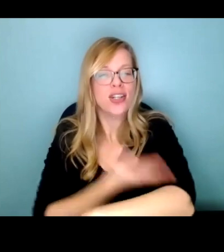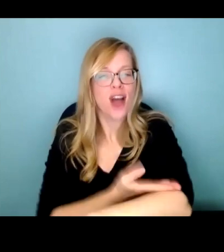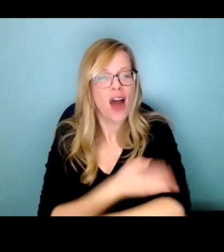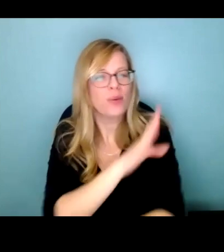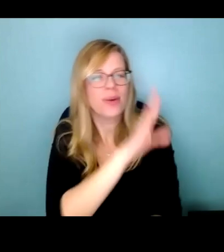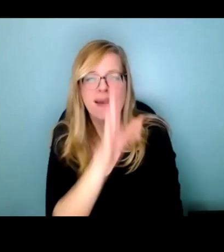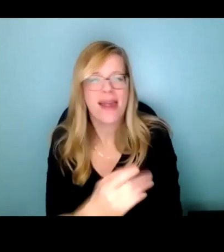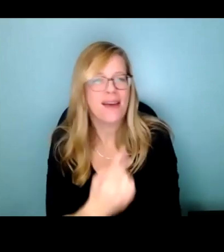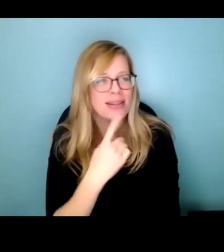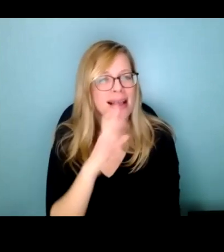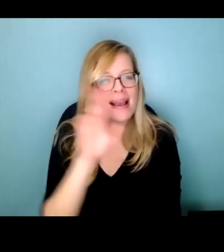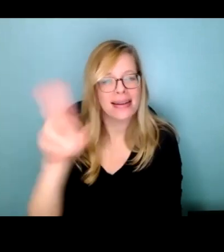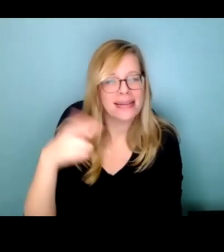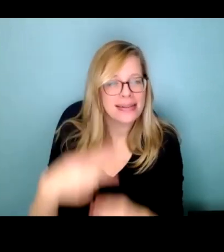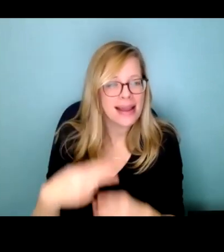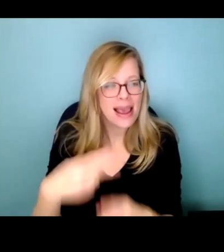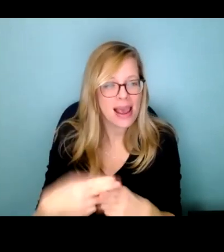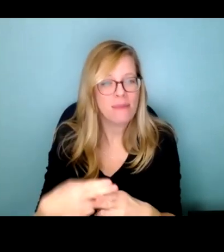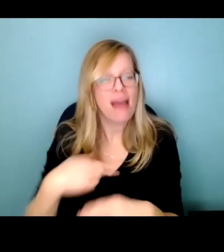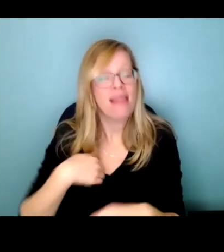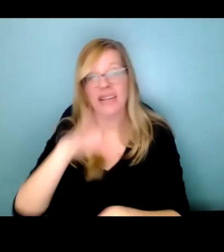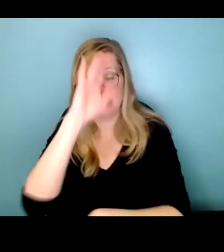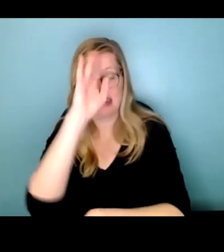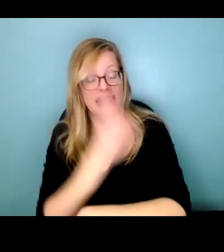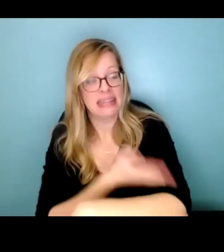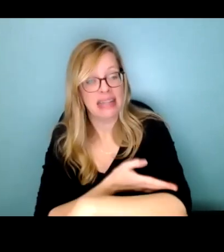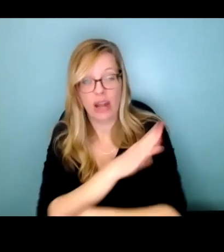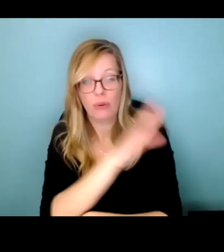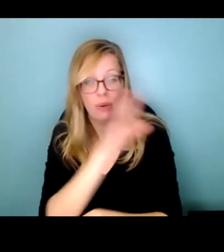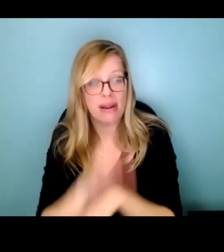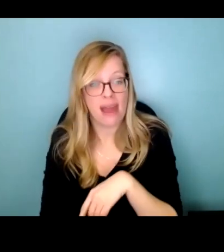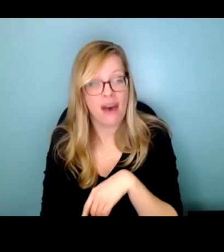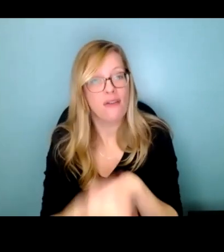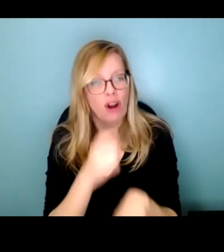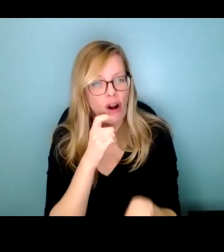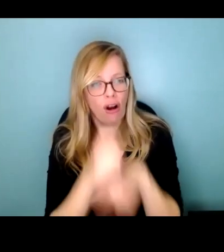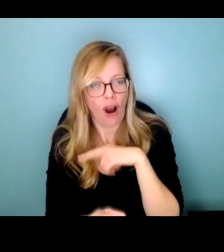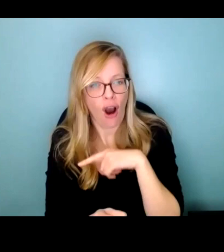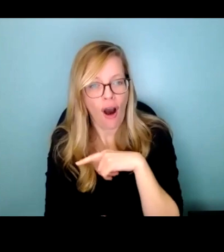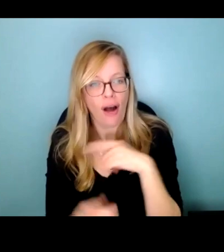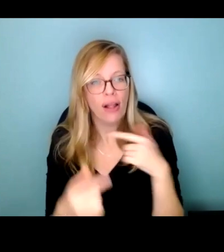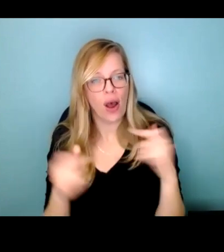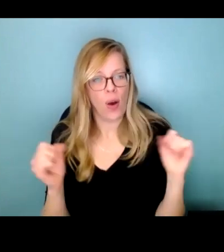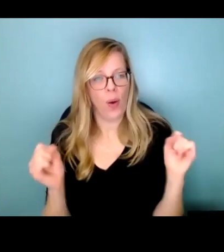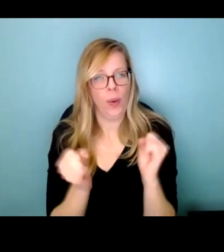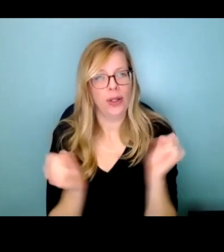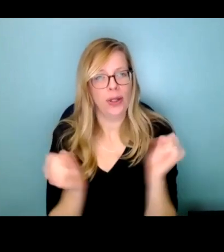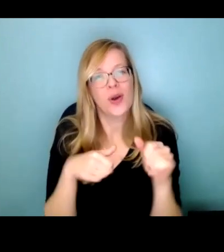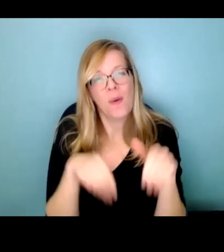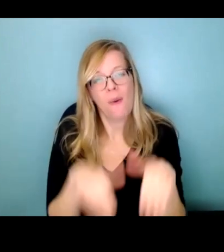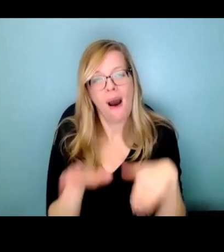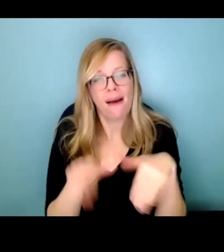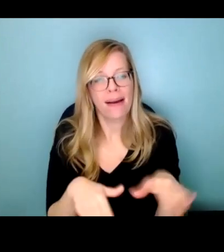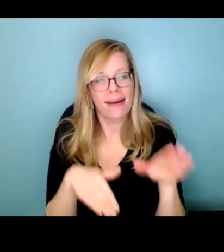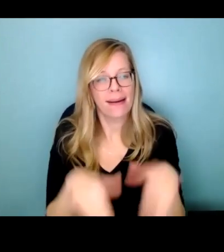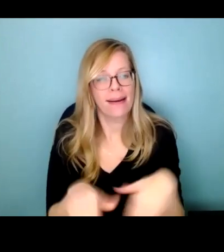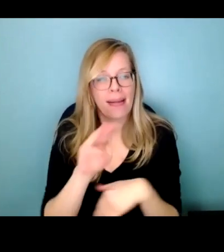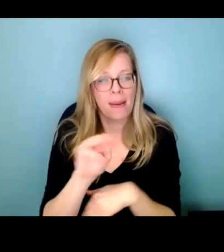name a son who wouldn't call winter walking at the mall well lucky that's not how it happened